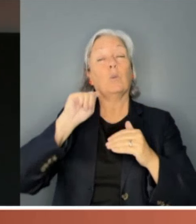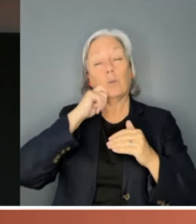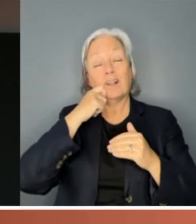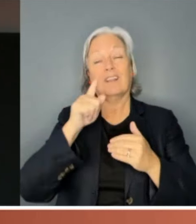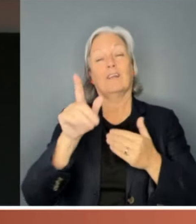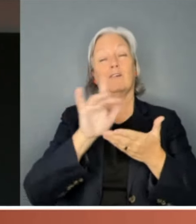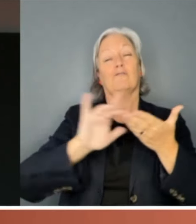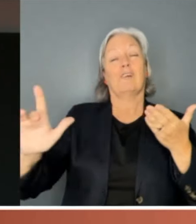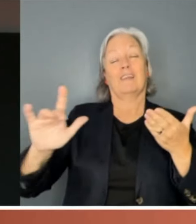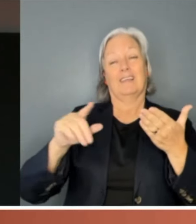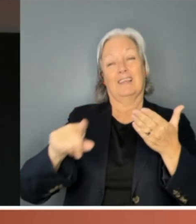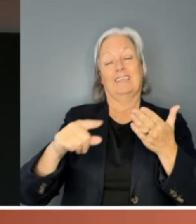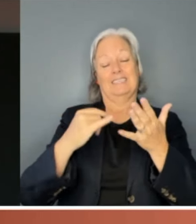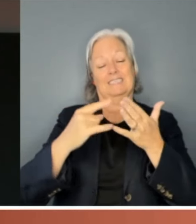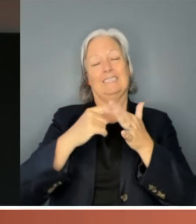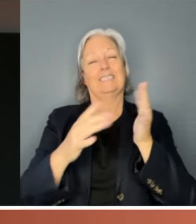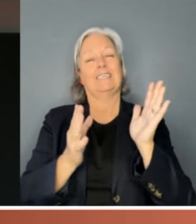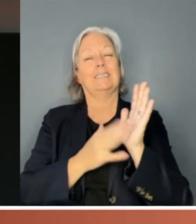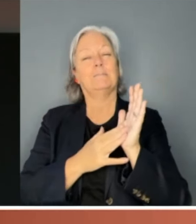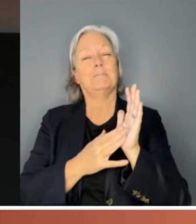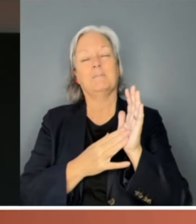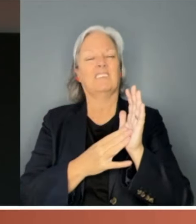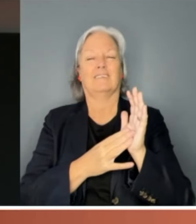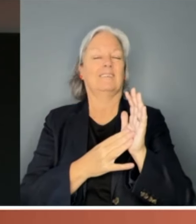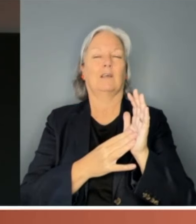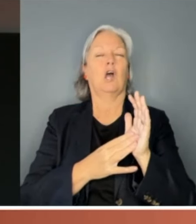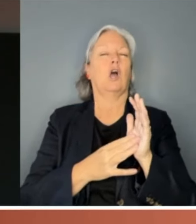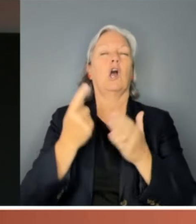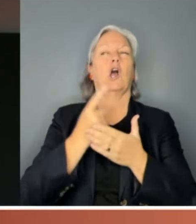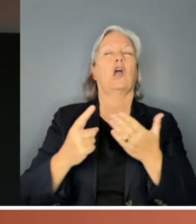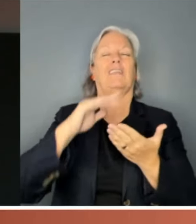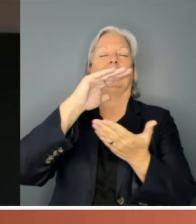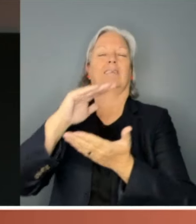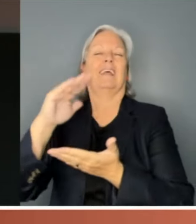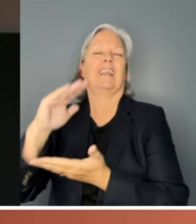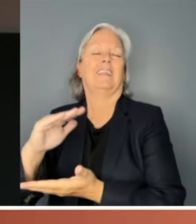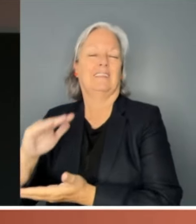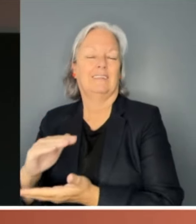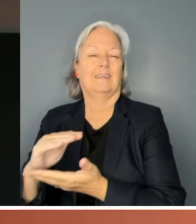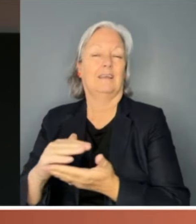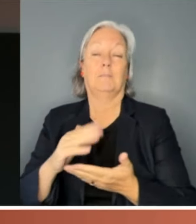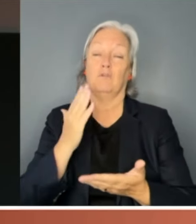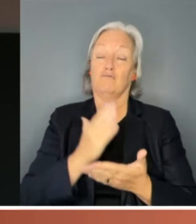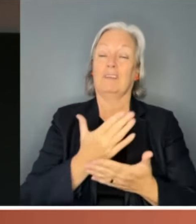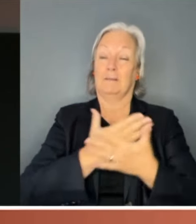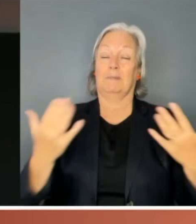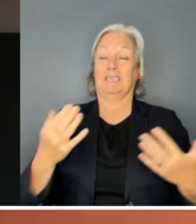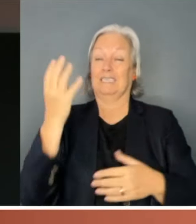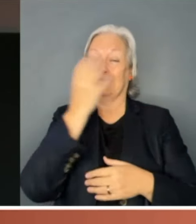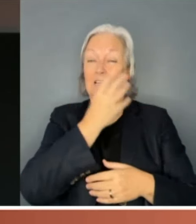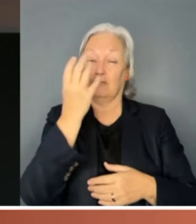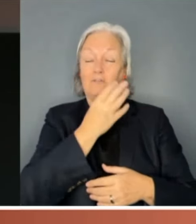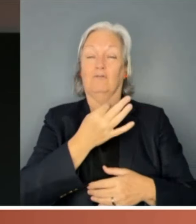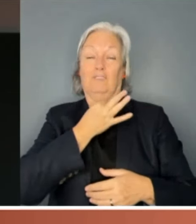It will merely legitimise it. For there is a real danger, a very real danger, that satisfaction with the